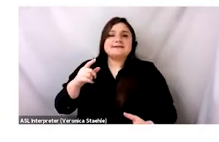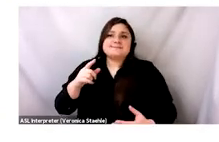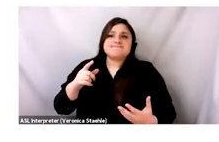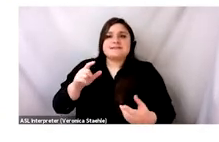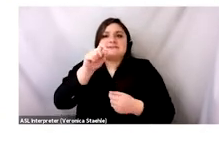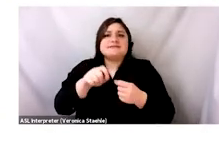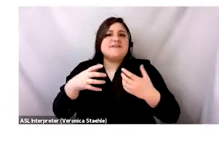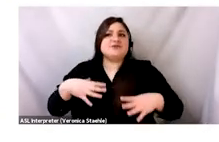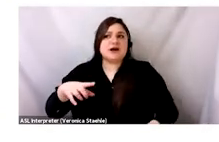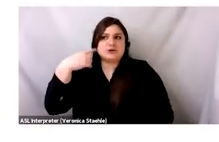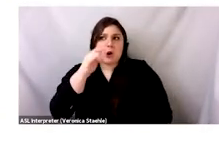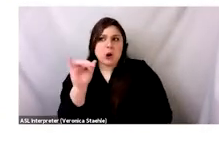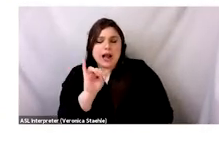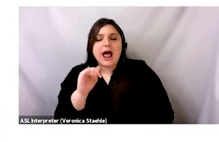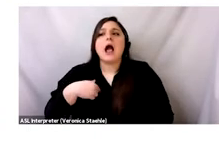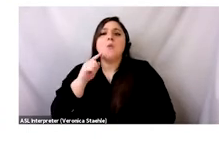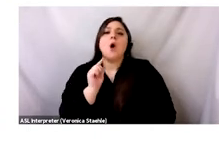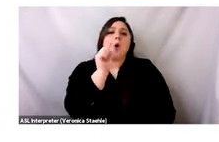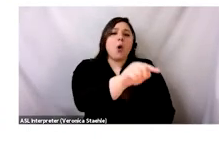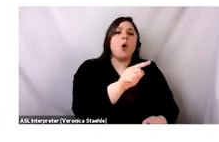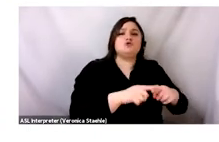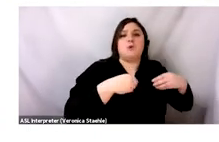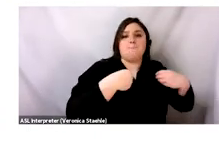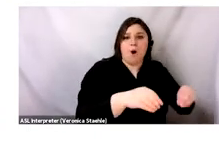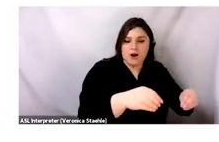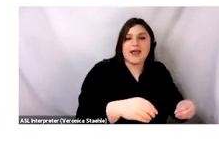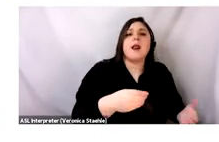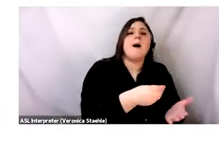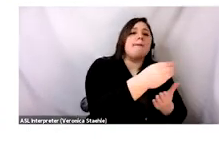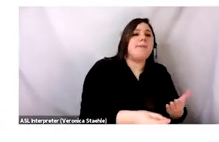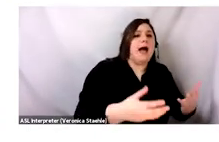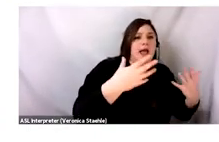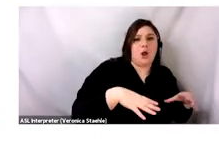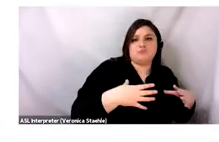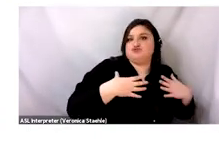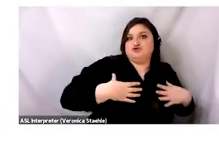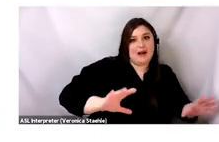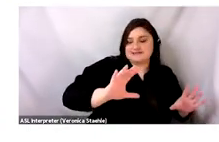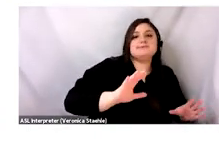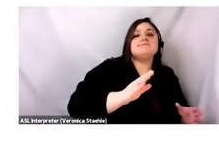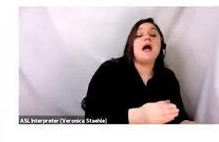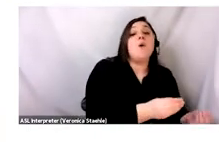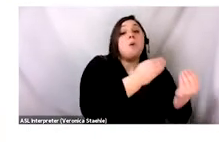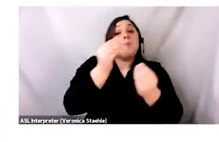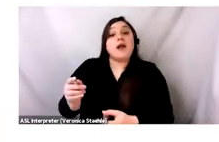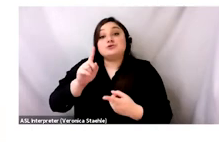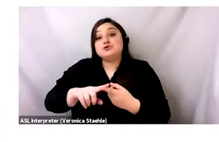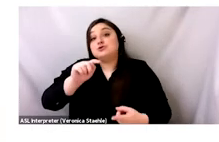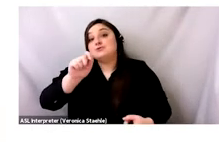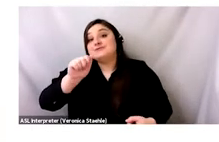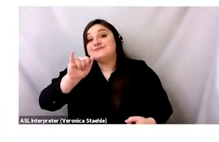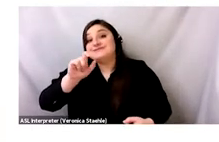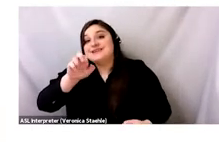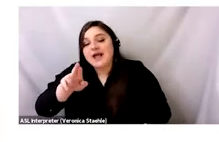way. So I can go to cantermantle or the secondhand market, buy what I need, come home, and have it custom-made or tailored or